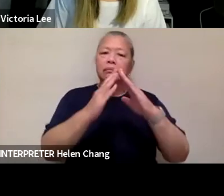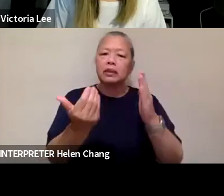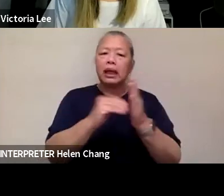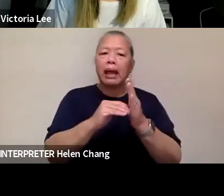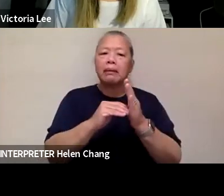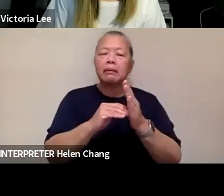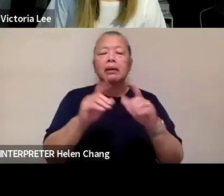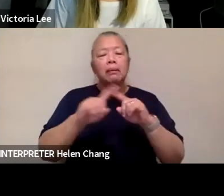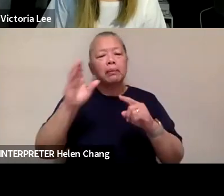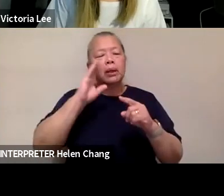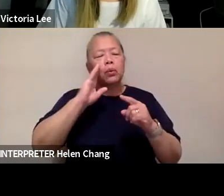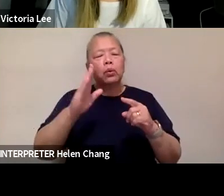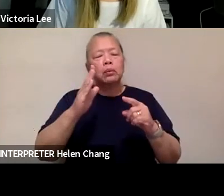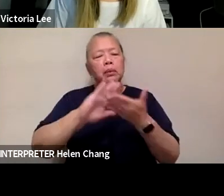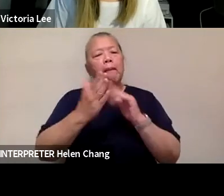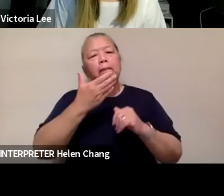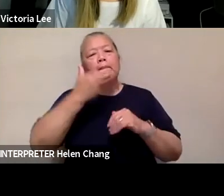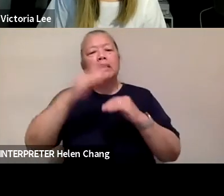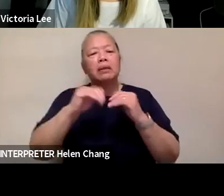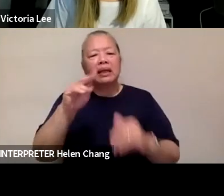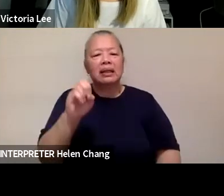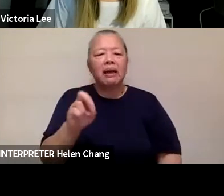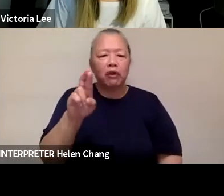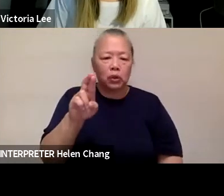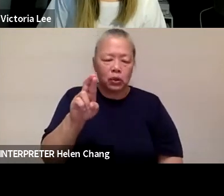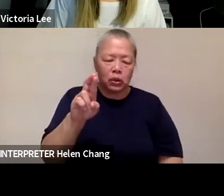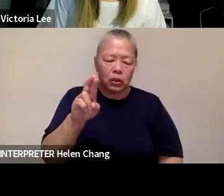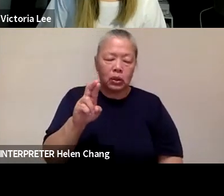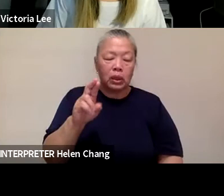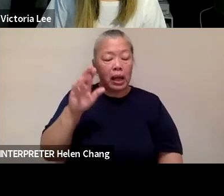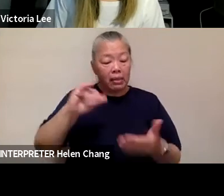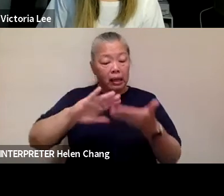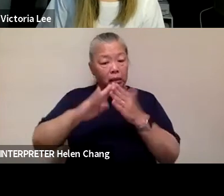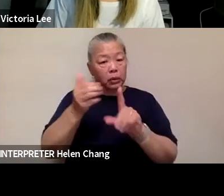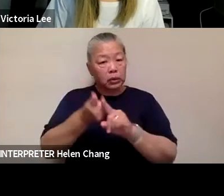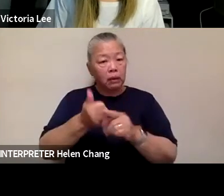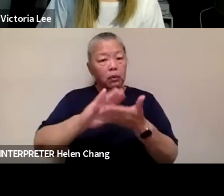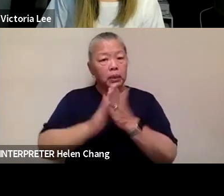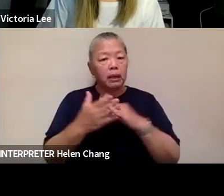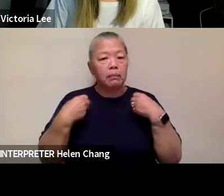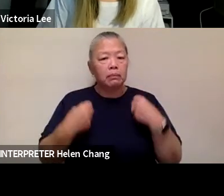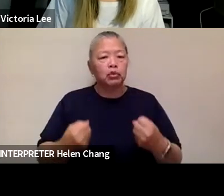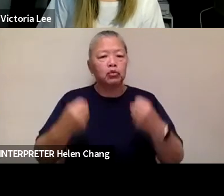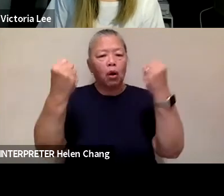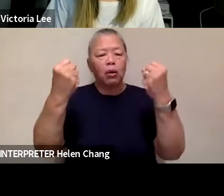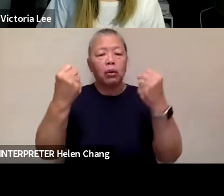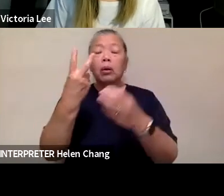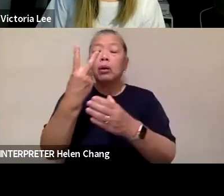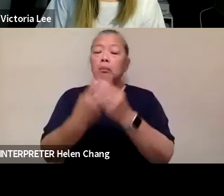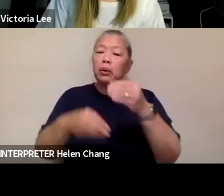and that as a community that we're stronger, you know, inside and outside of Chinatown.